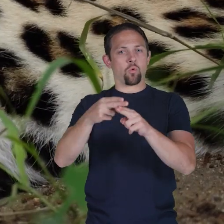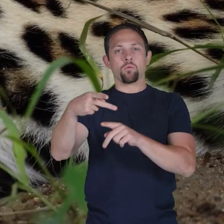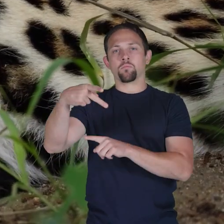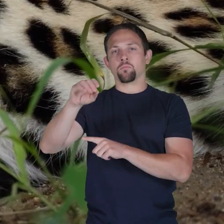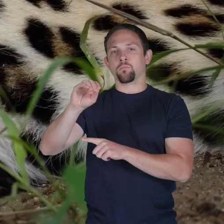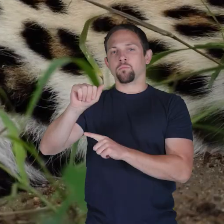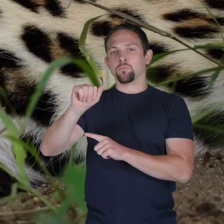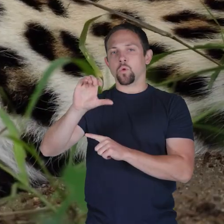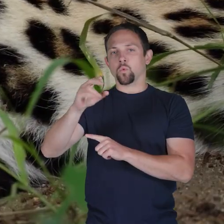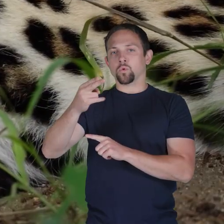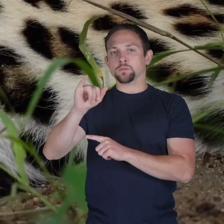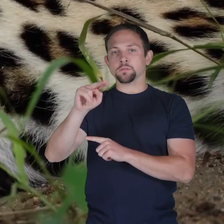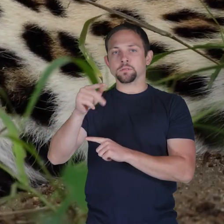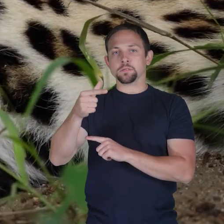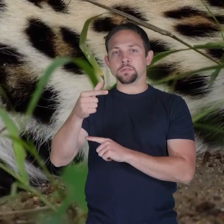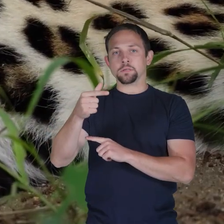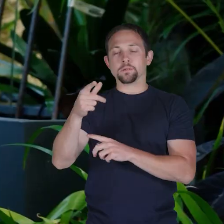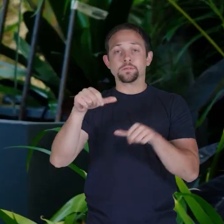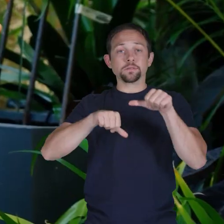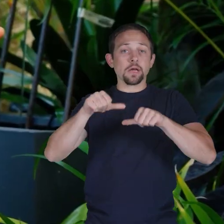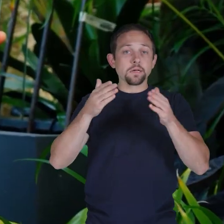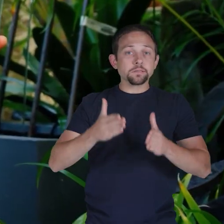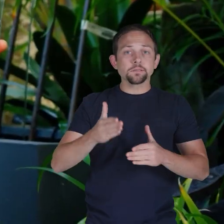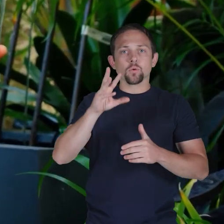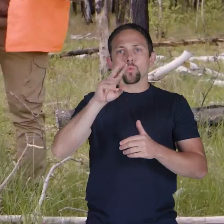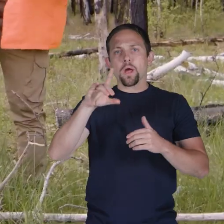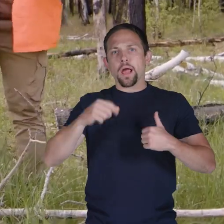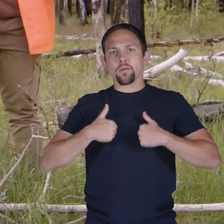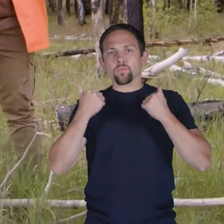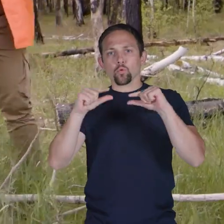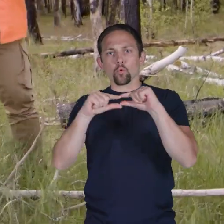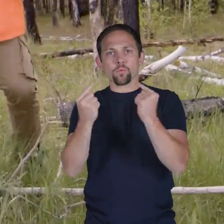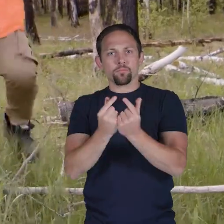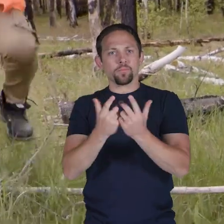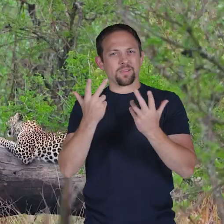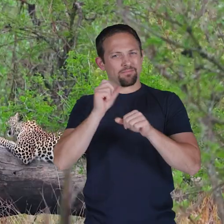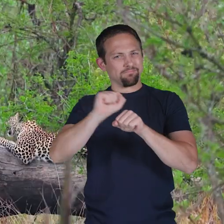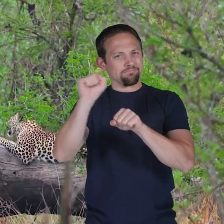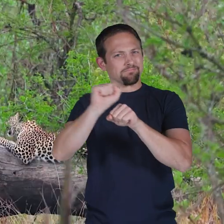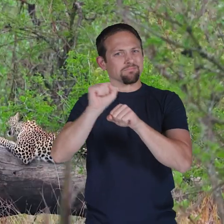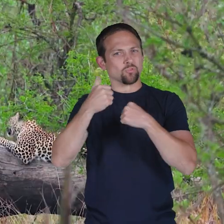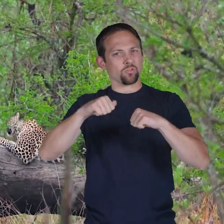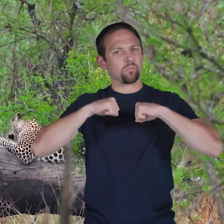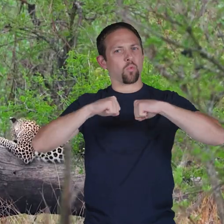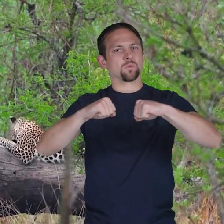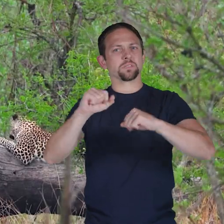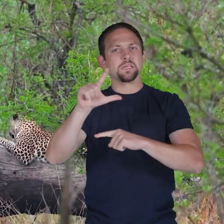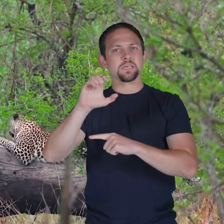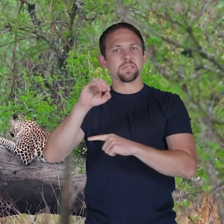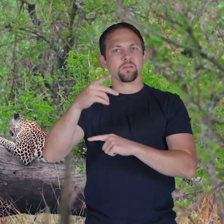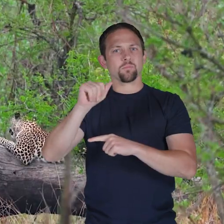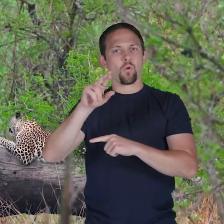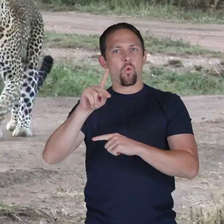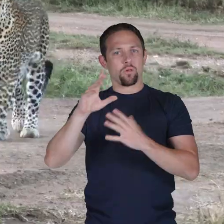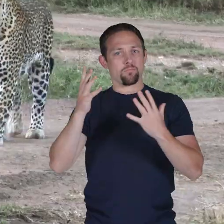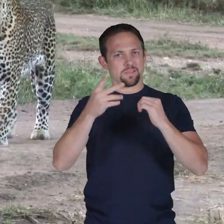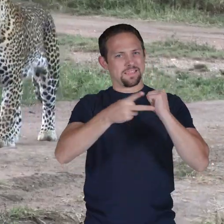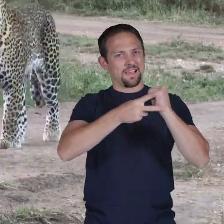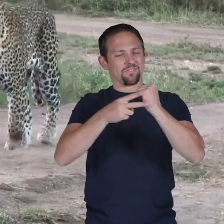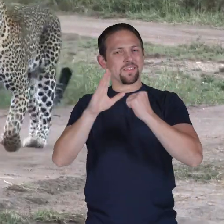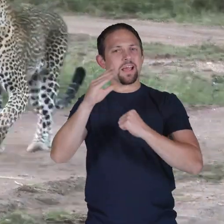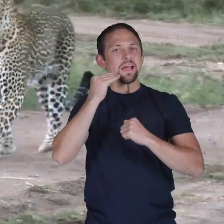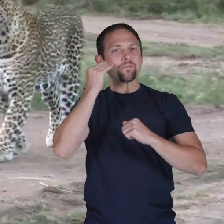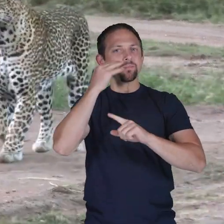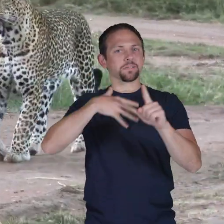practice called coaching scientists and wildlife groups are working hard to protect leopards by